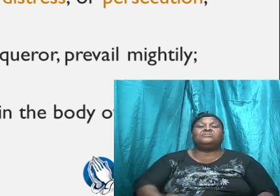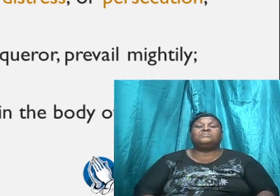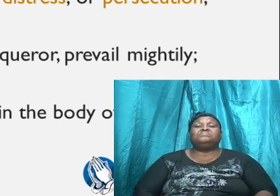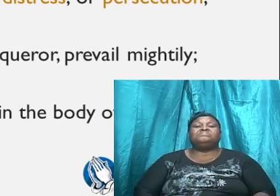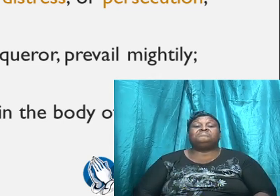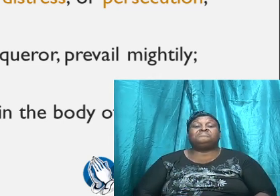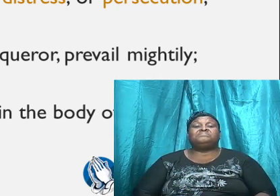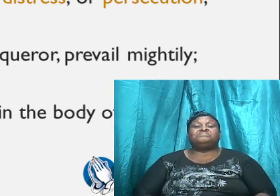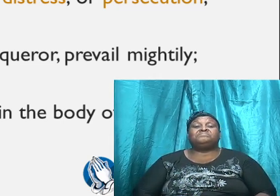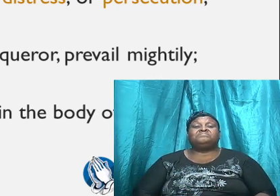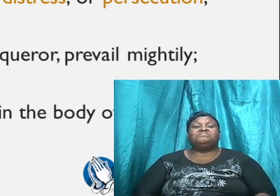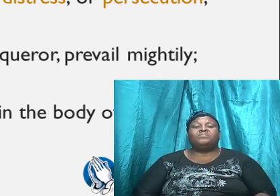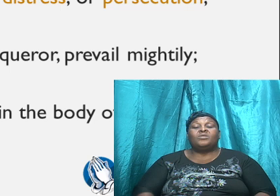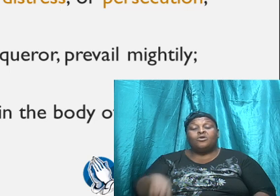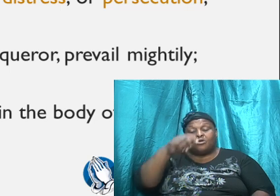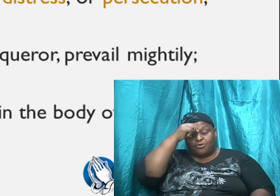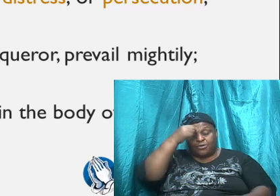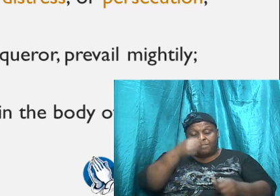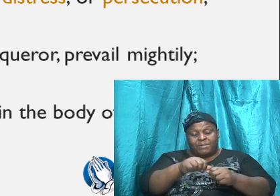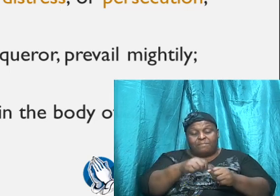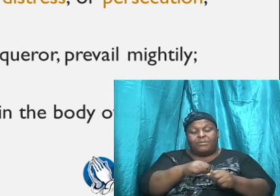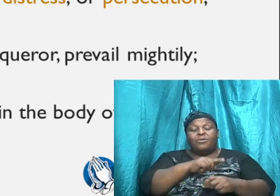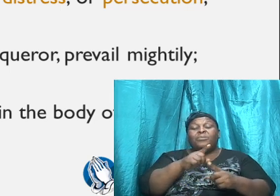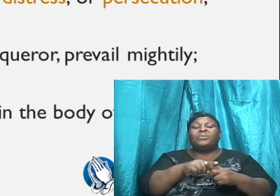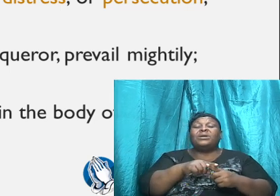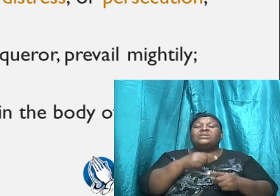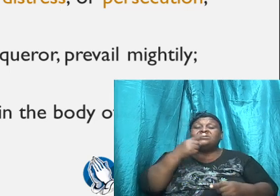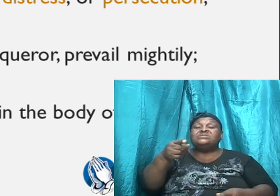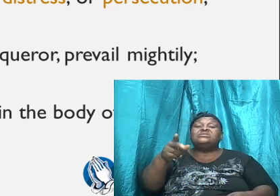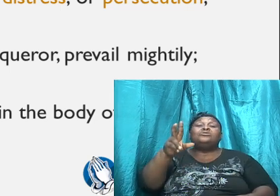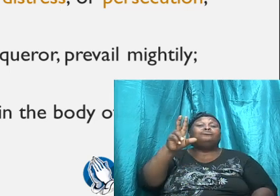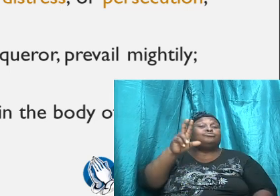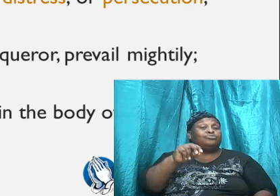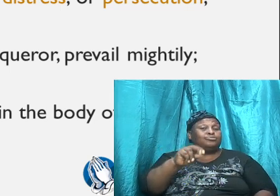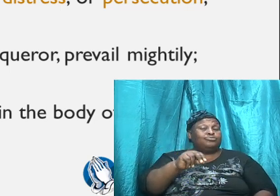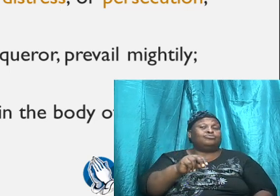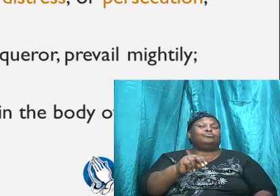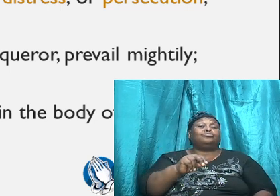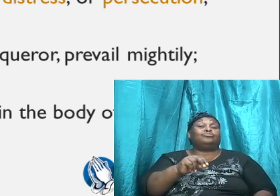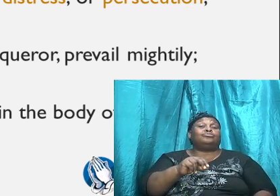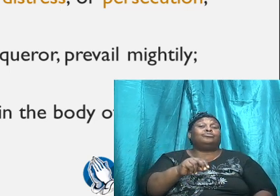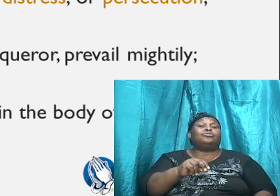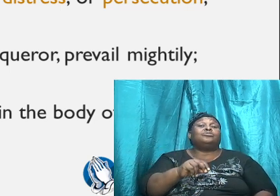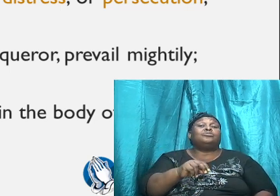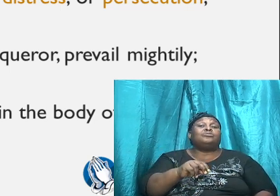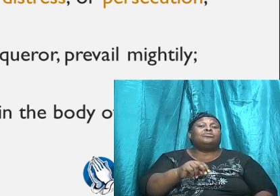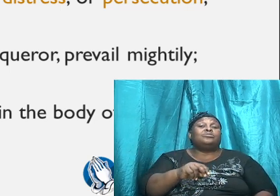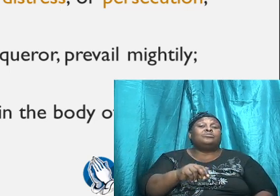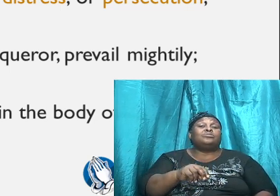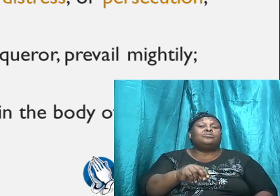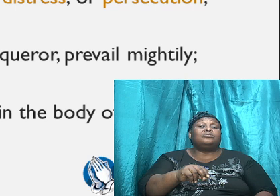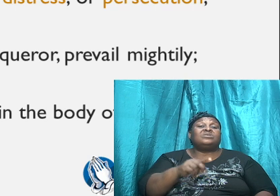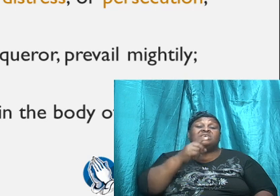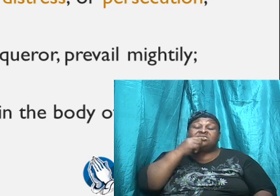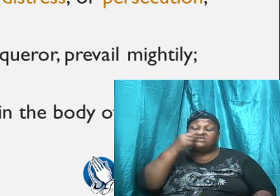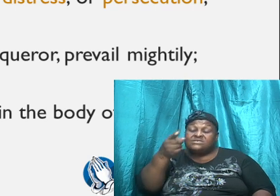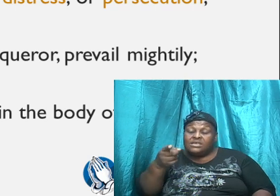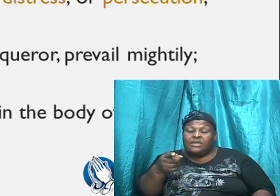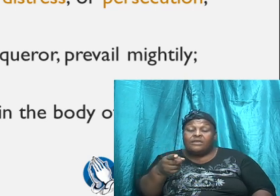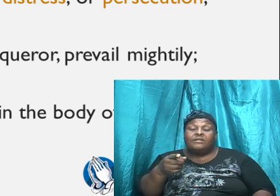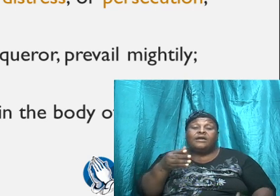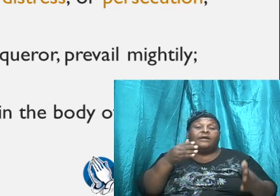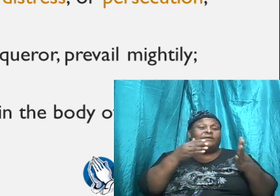you to understand that when he said nay, or as the Bible said, no, he is referring back